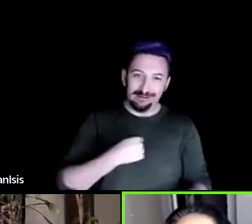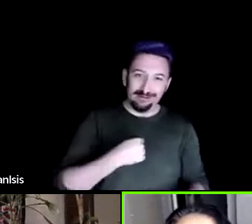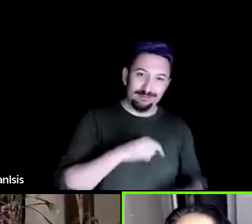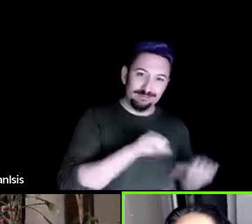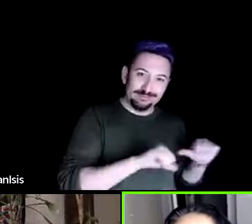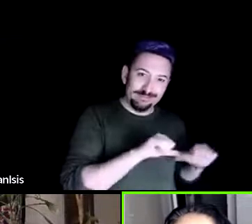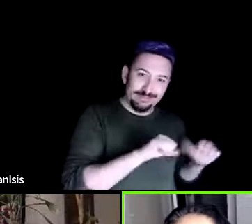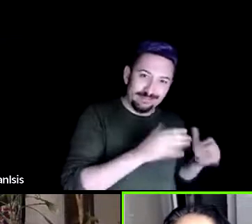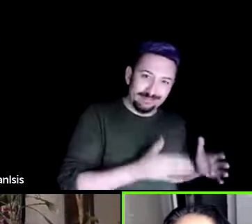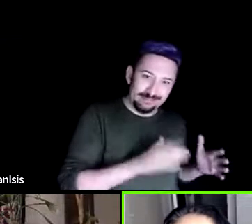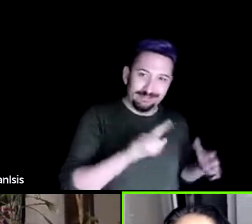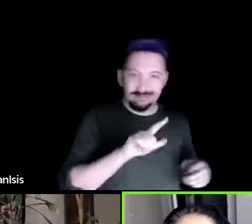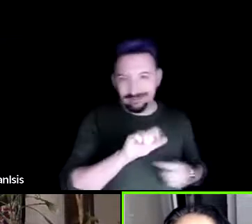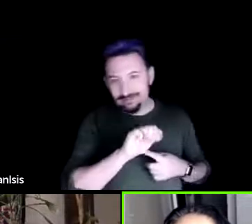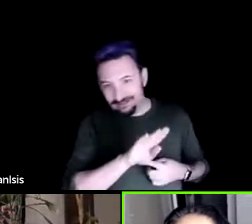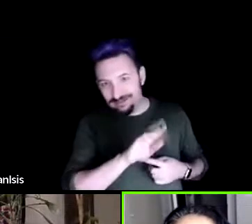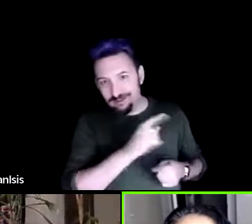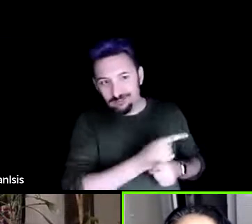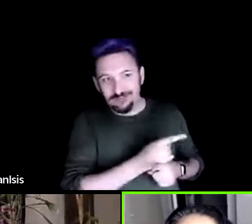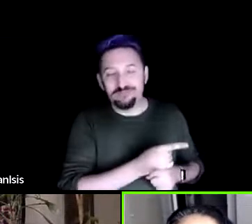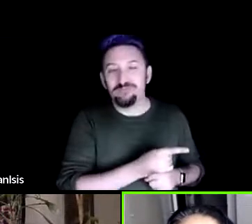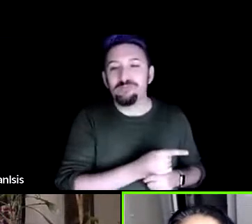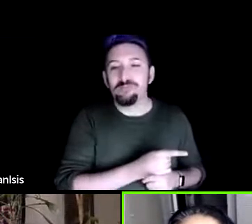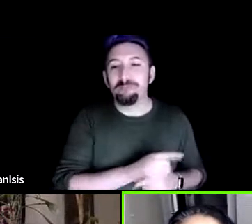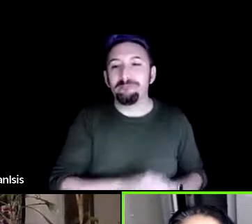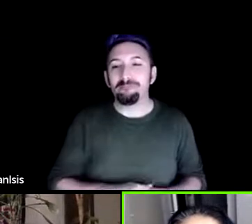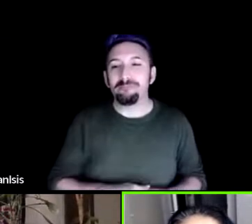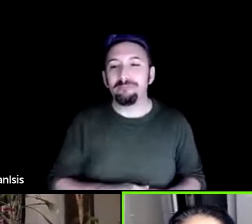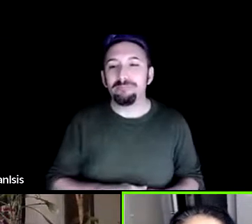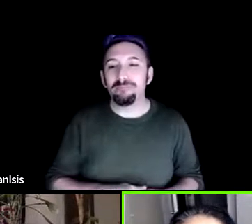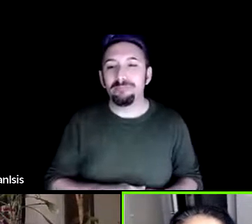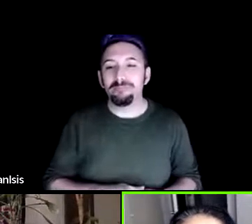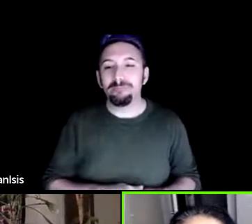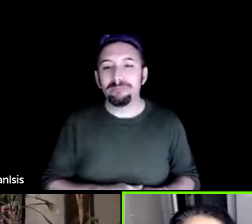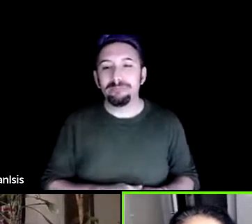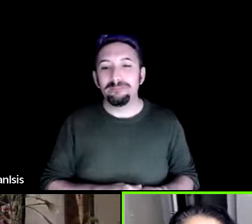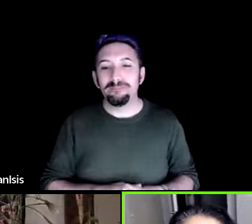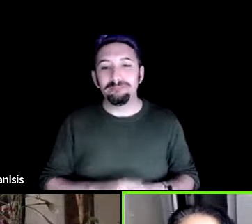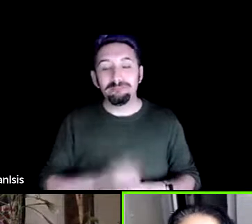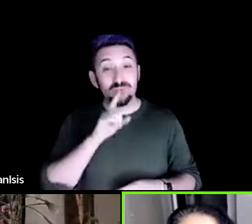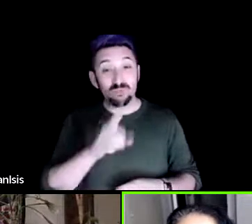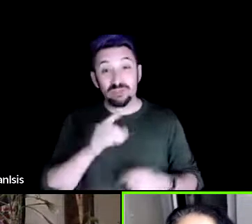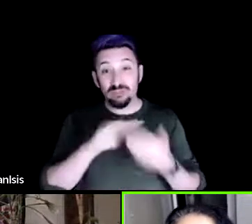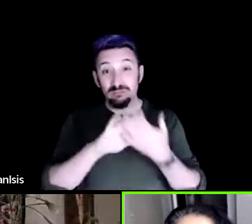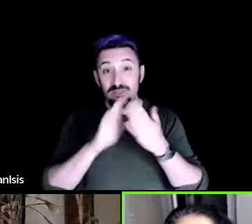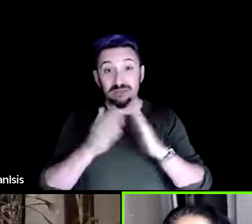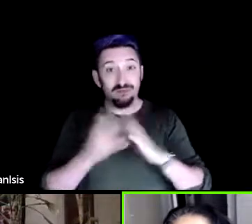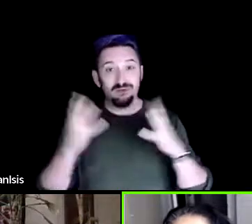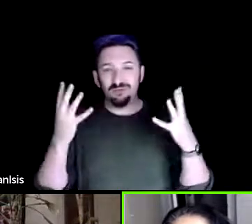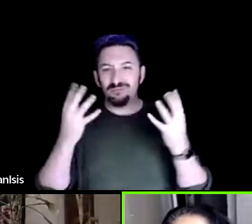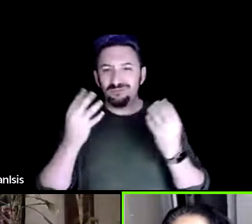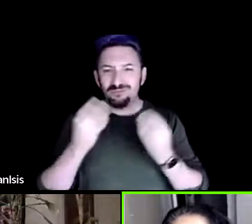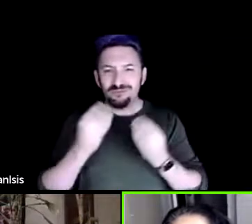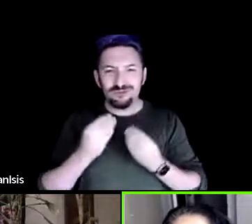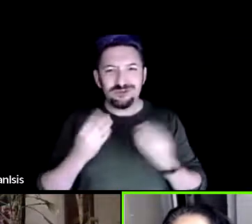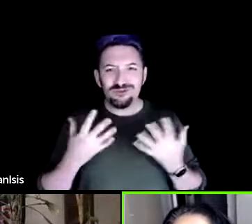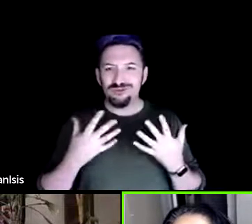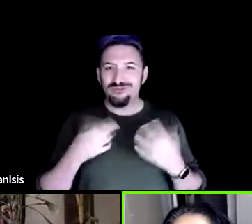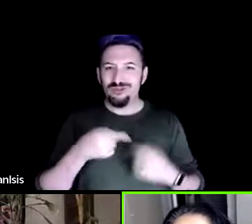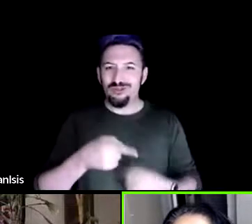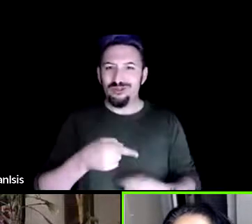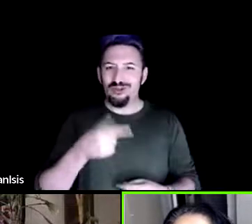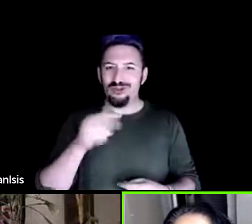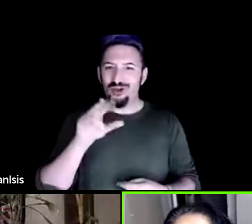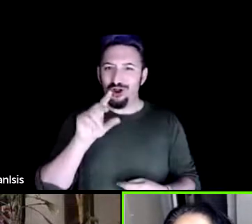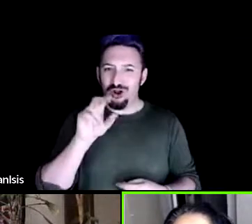and so it really um became a beautiful little garden space in that tribal